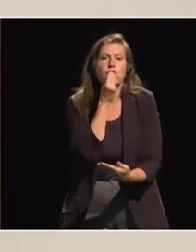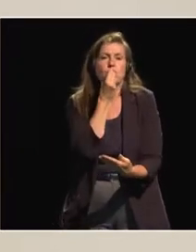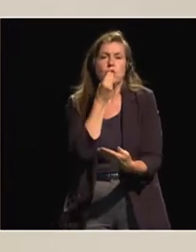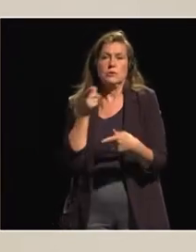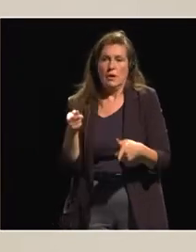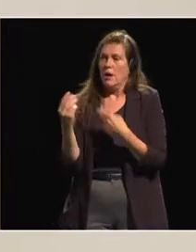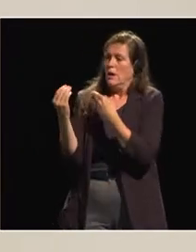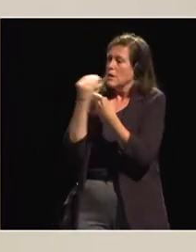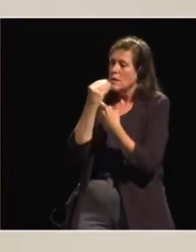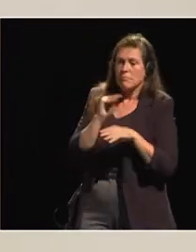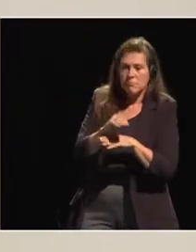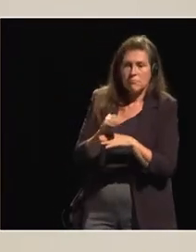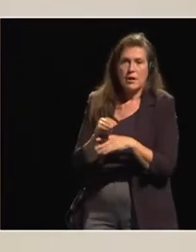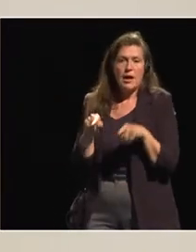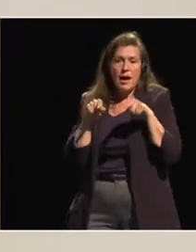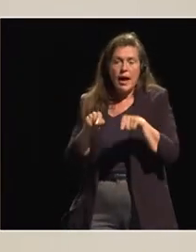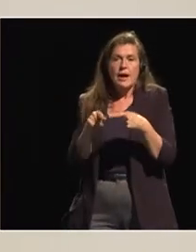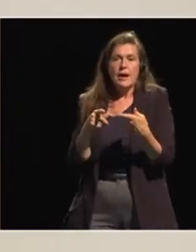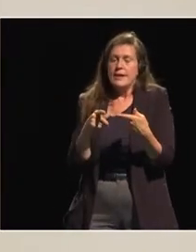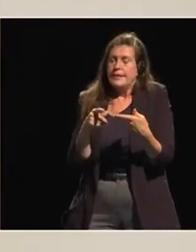food and nutritional safety.